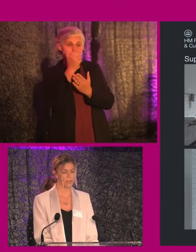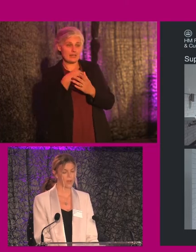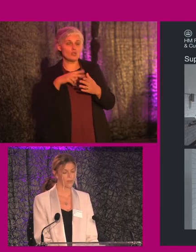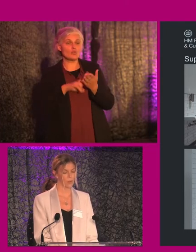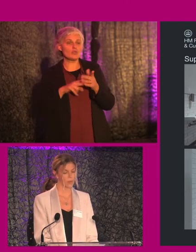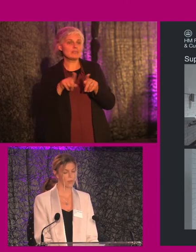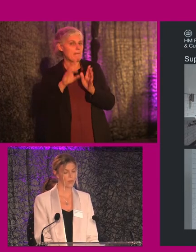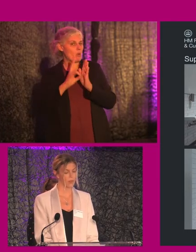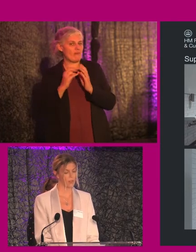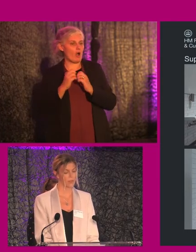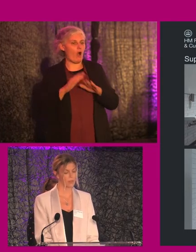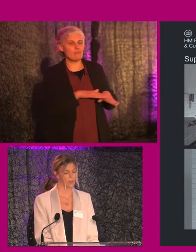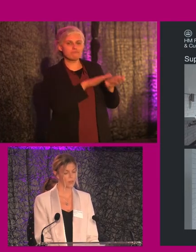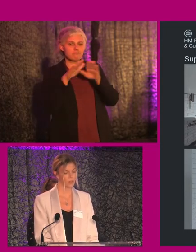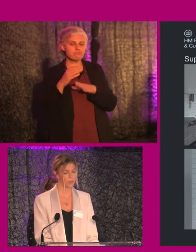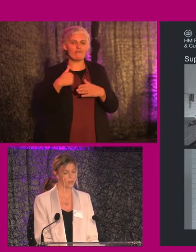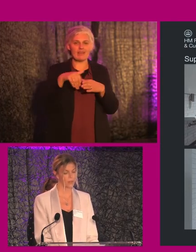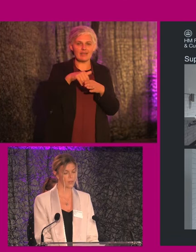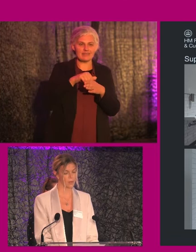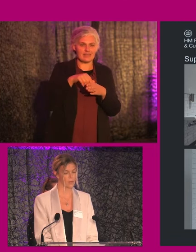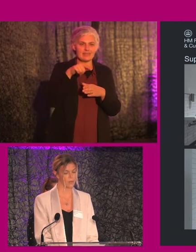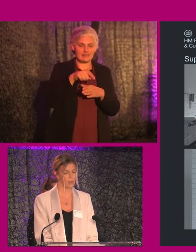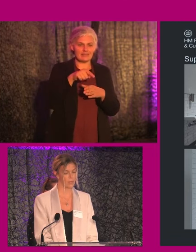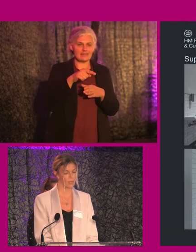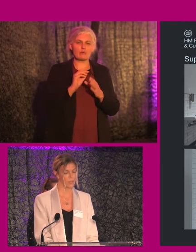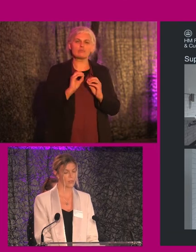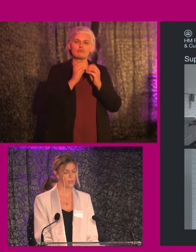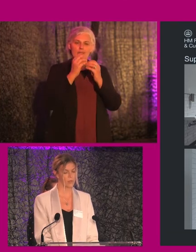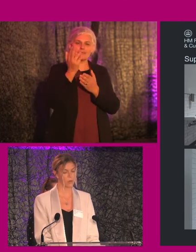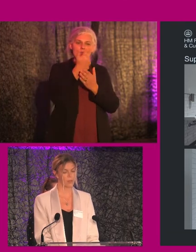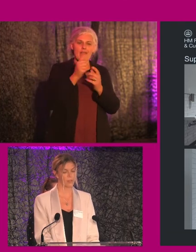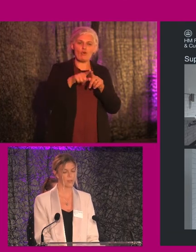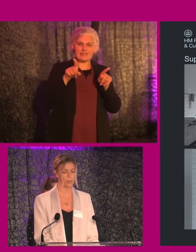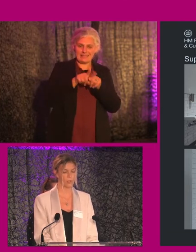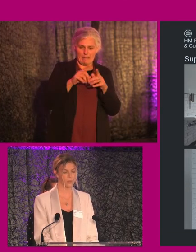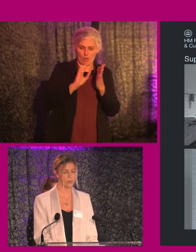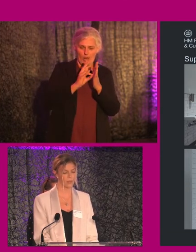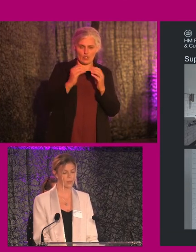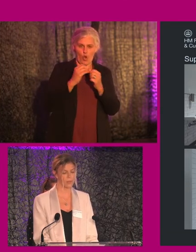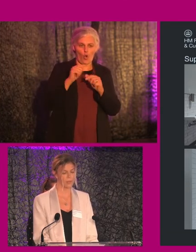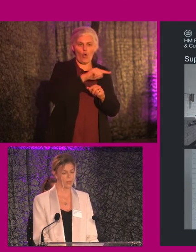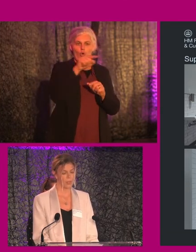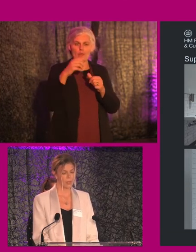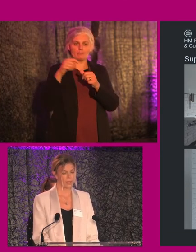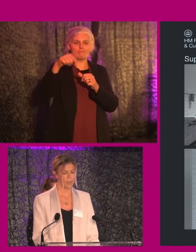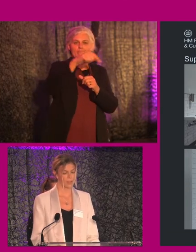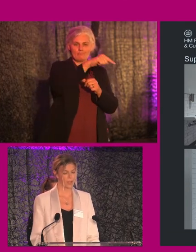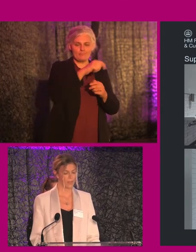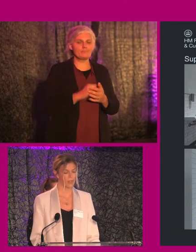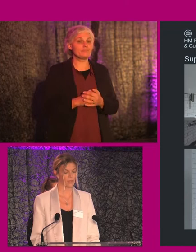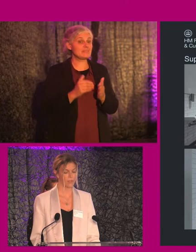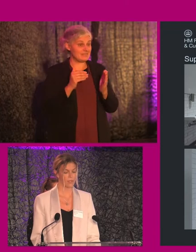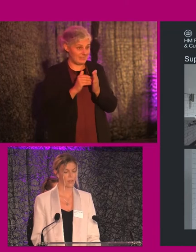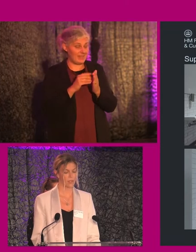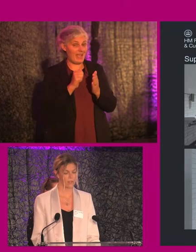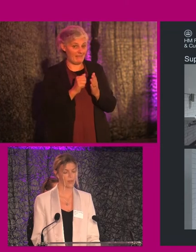quality for everyone, therefore the accessible WCs that were designed to the same quality as other WCs. Yes, they have